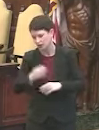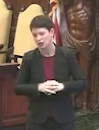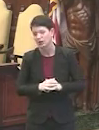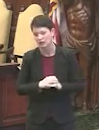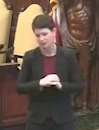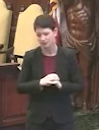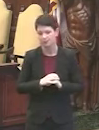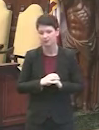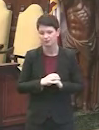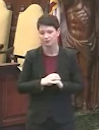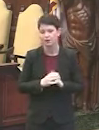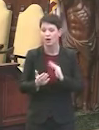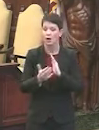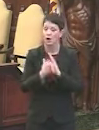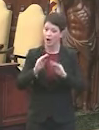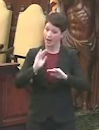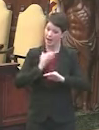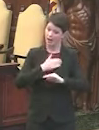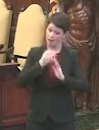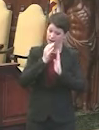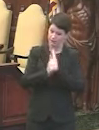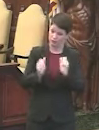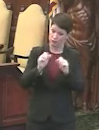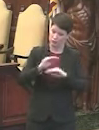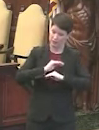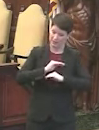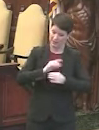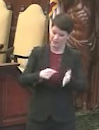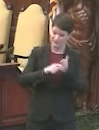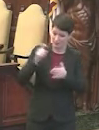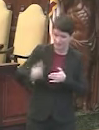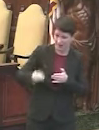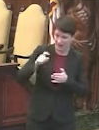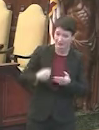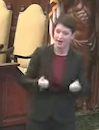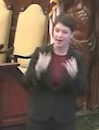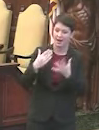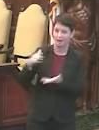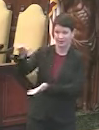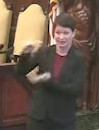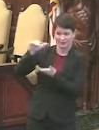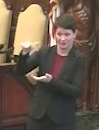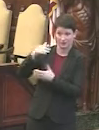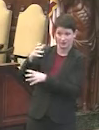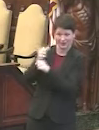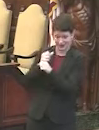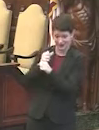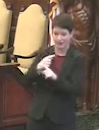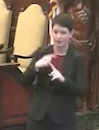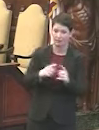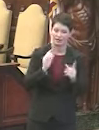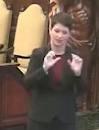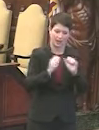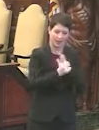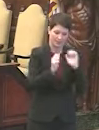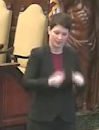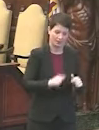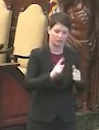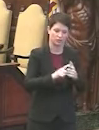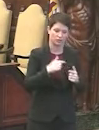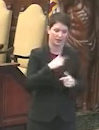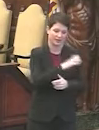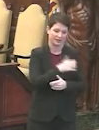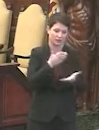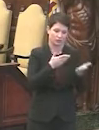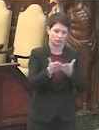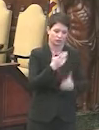And our ability to meet that demand depends on two factors. It's the number of doses that come into the city, and then also our ability to have the clinical